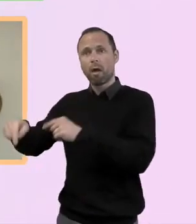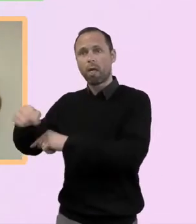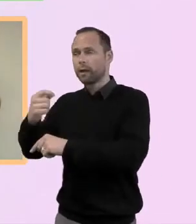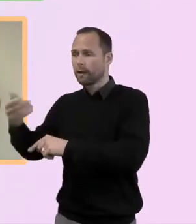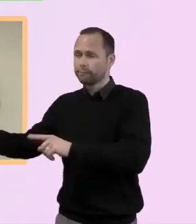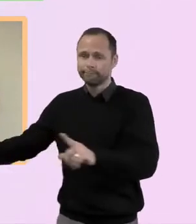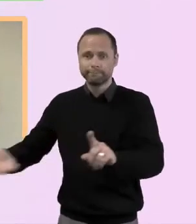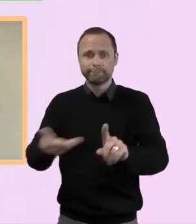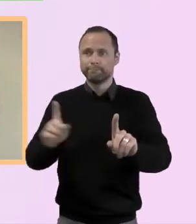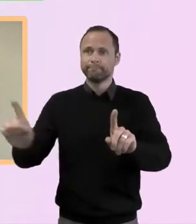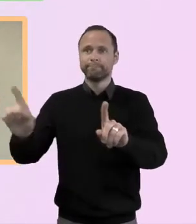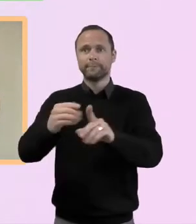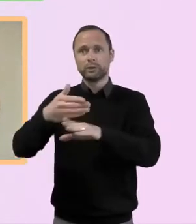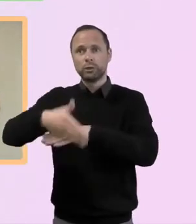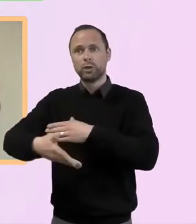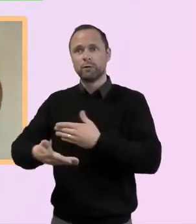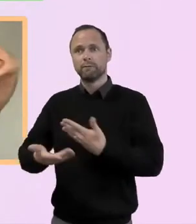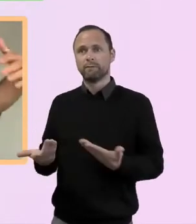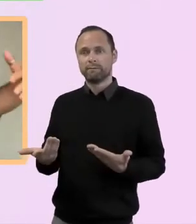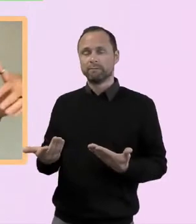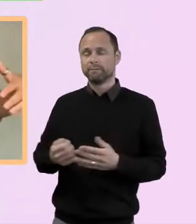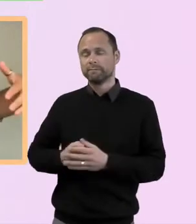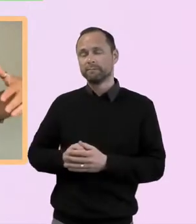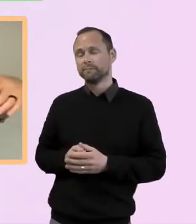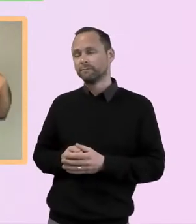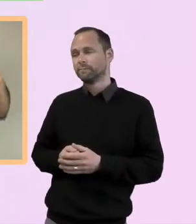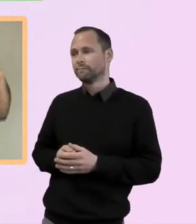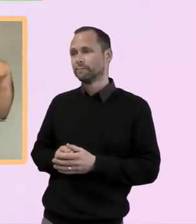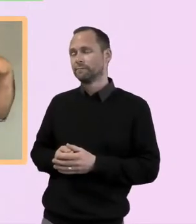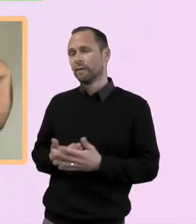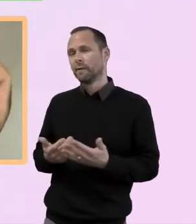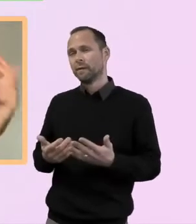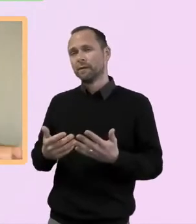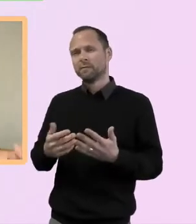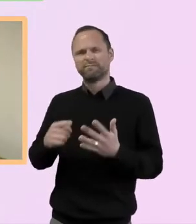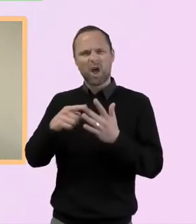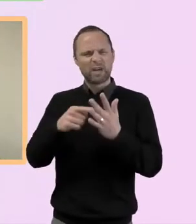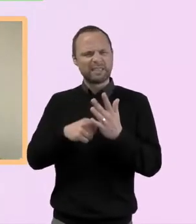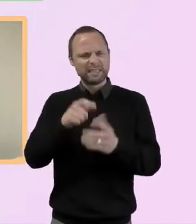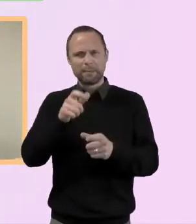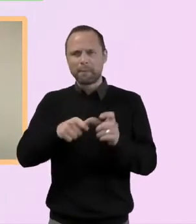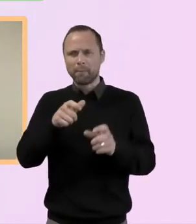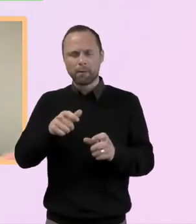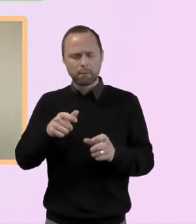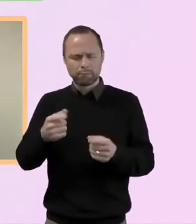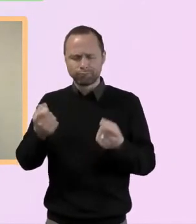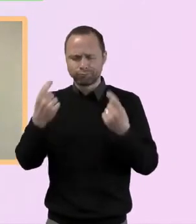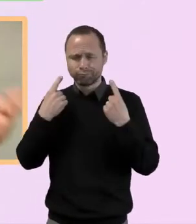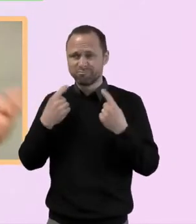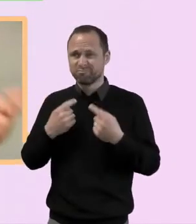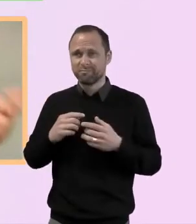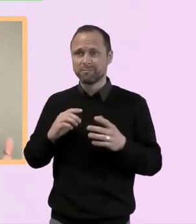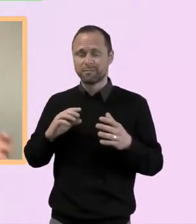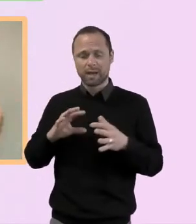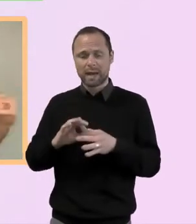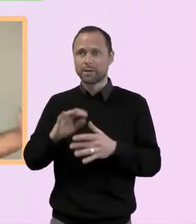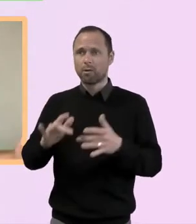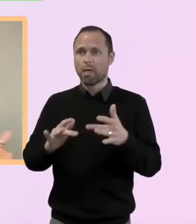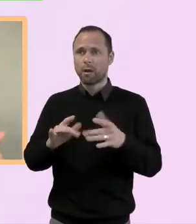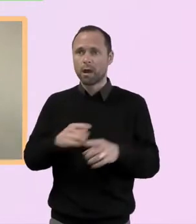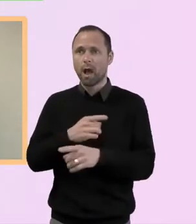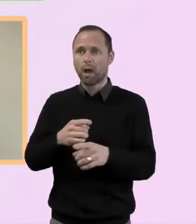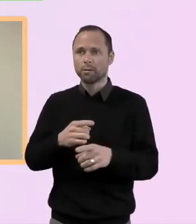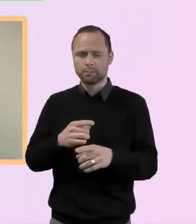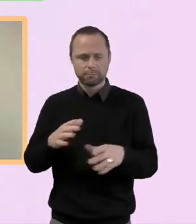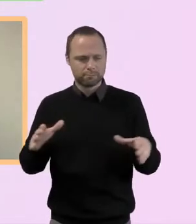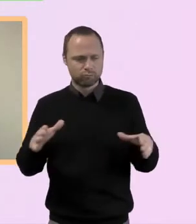I think that we talked about the technological stuff and how so many people maybe haven't been able to get online, and we need to be aware of them, and we need to